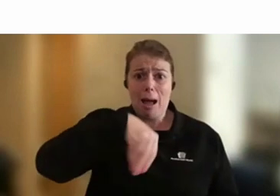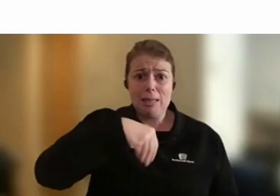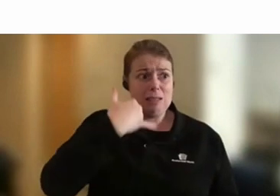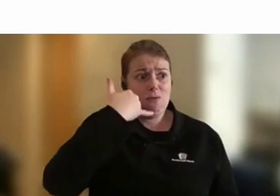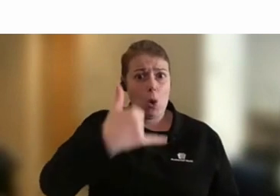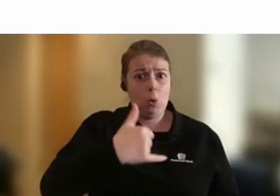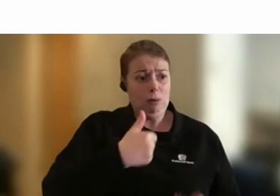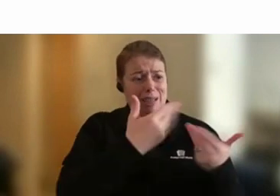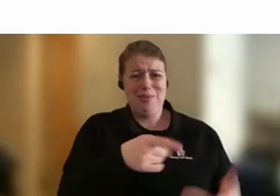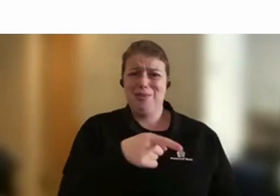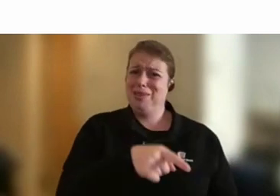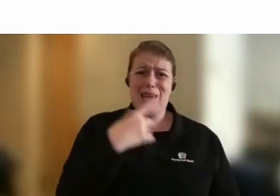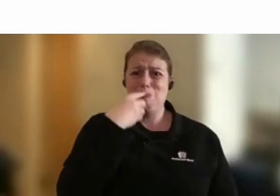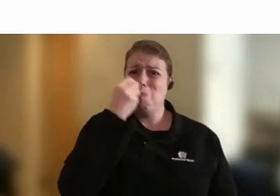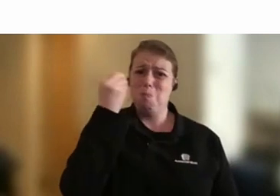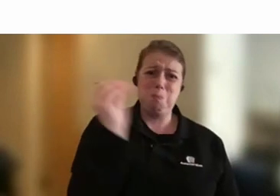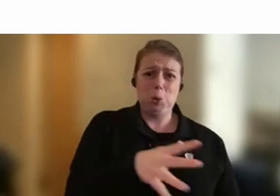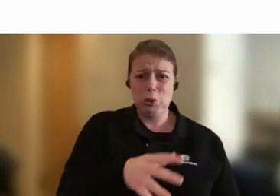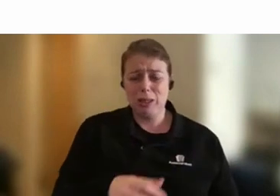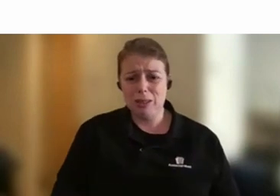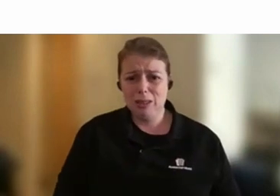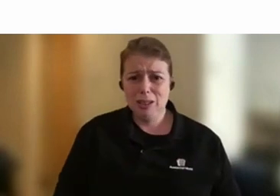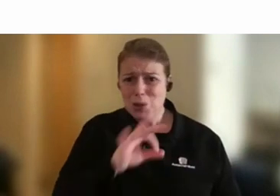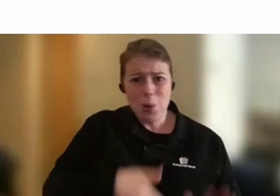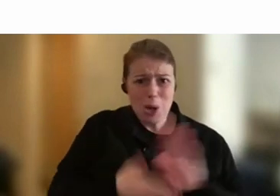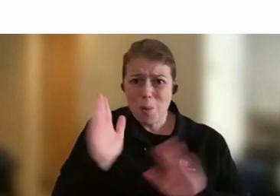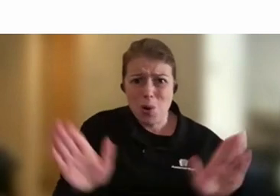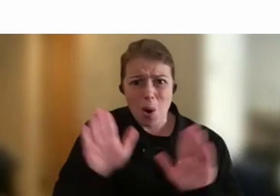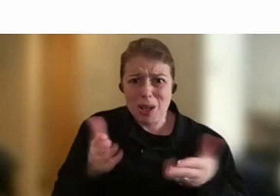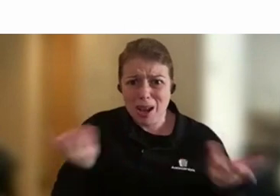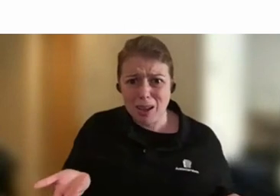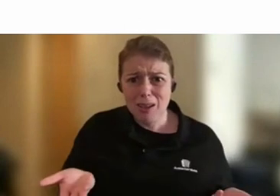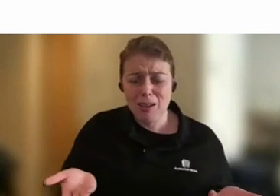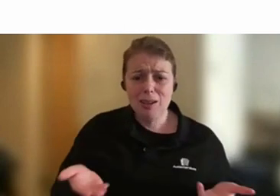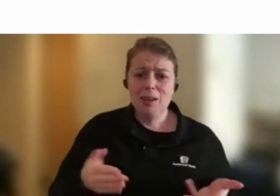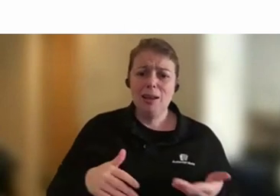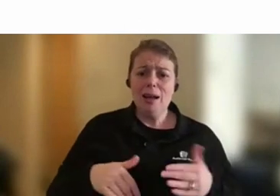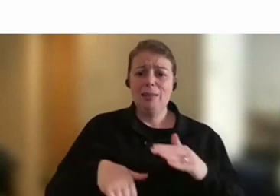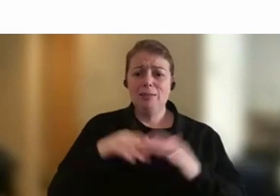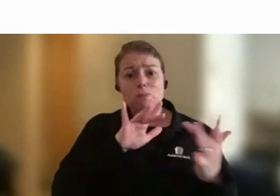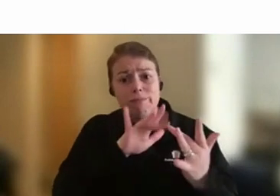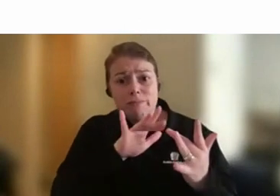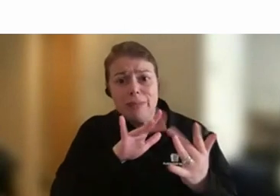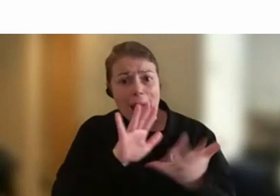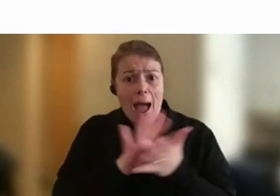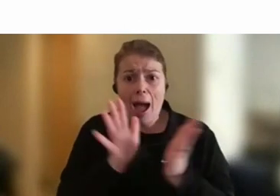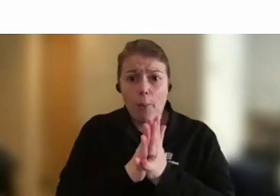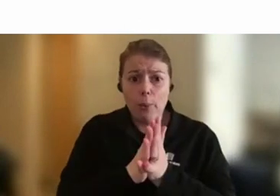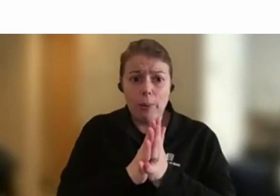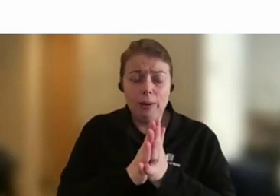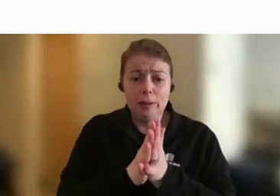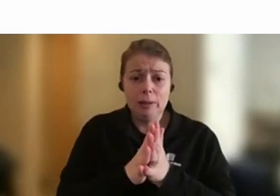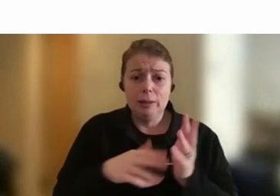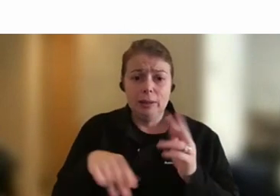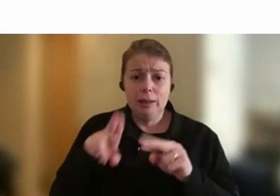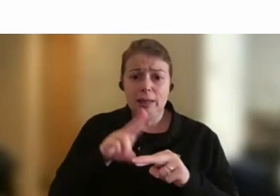bollocks as far as I'm concerned. They haven't gone on holiday. And the whole keeping in touch thing. How do you do that? If you've